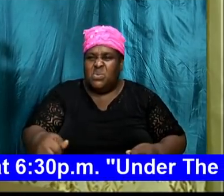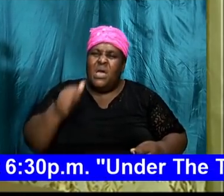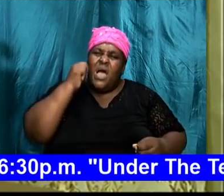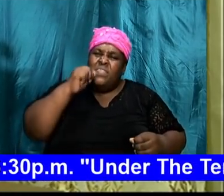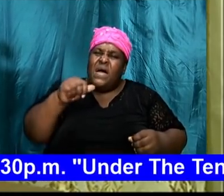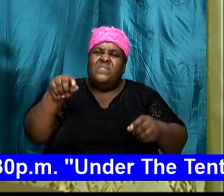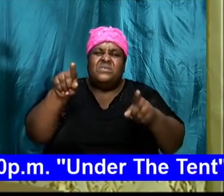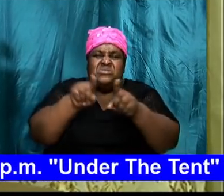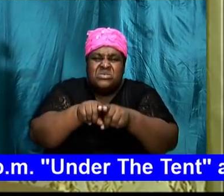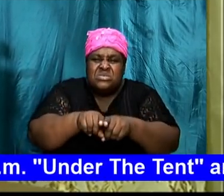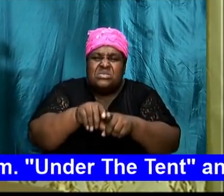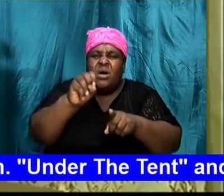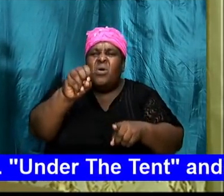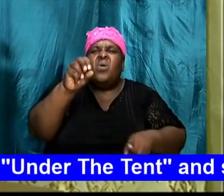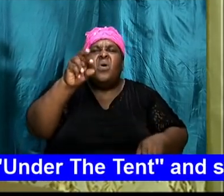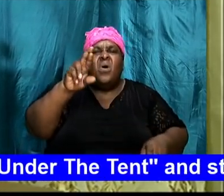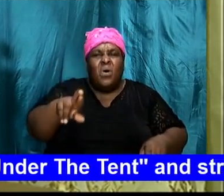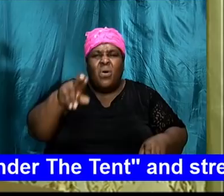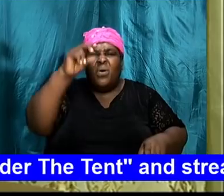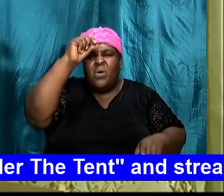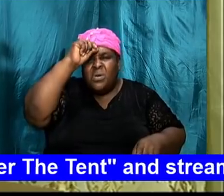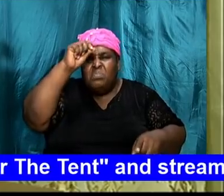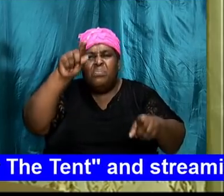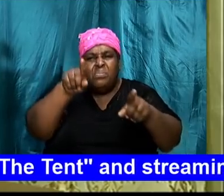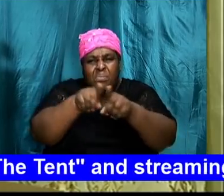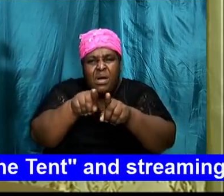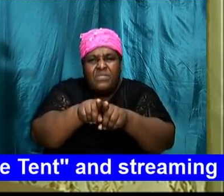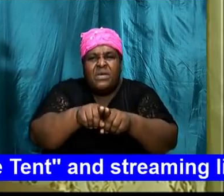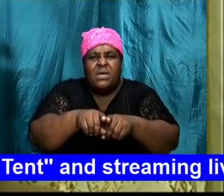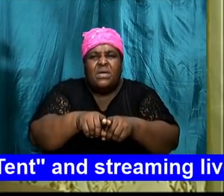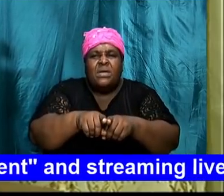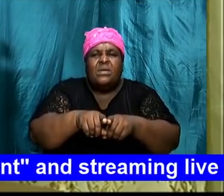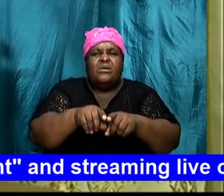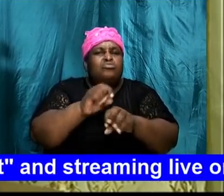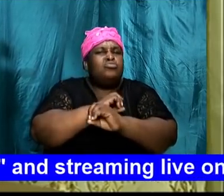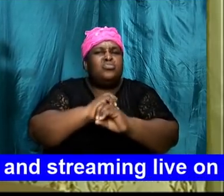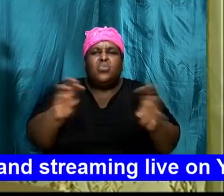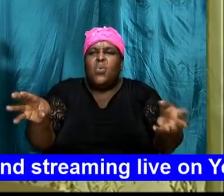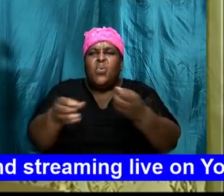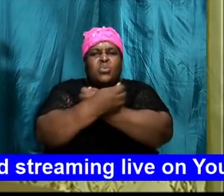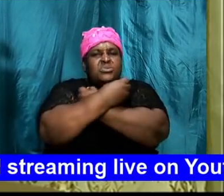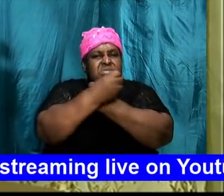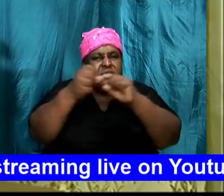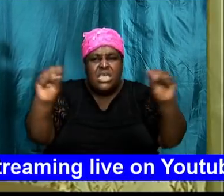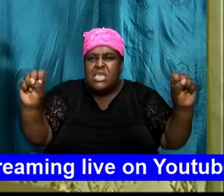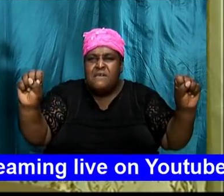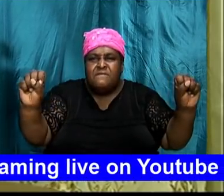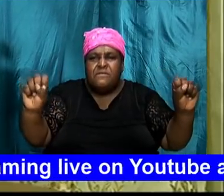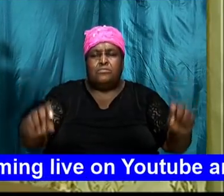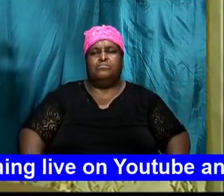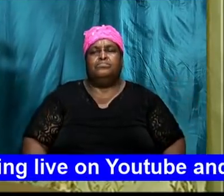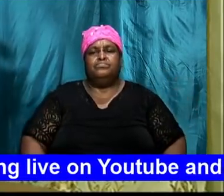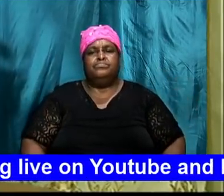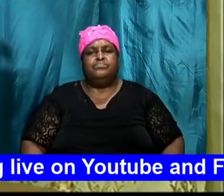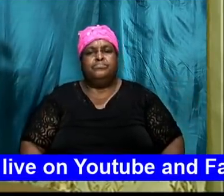that you should not be joined together with unbelievers so don't even ask and seek God will as it pertains to that